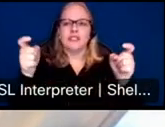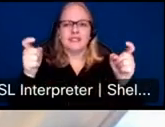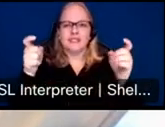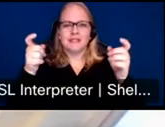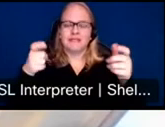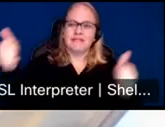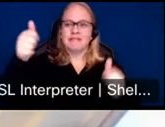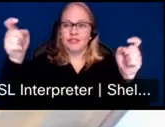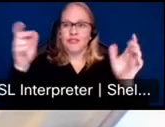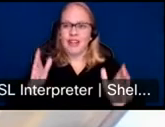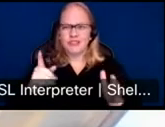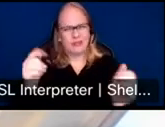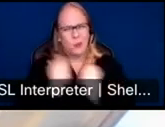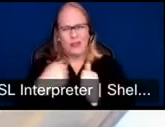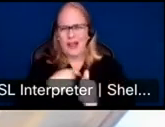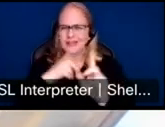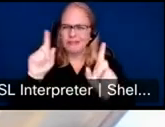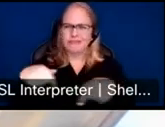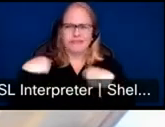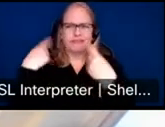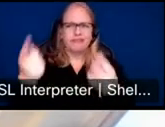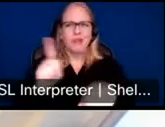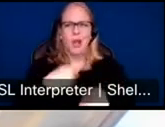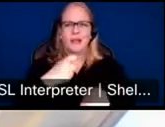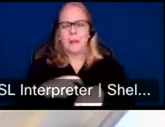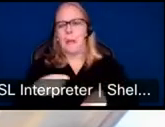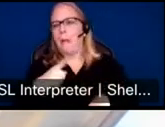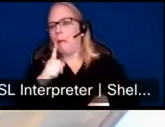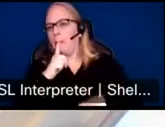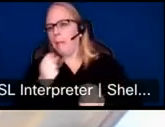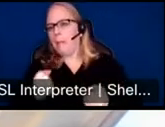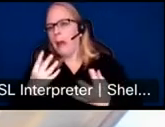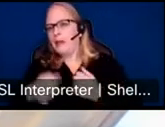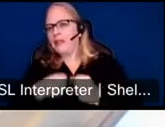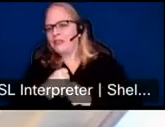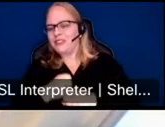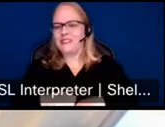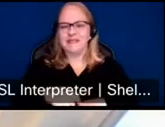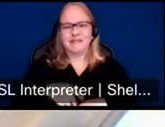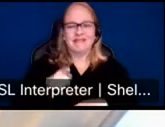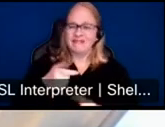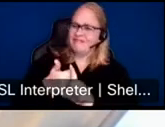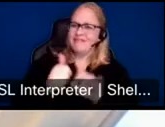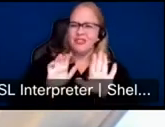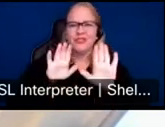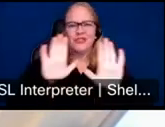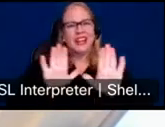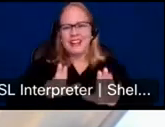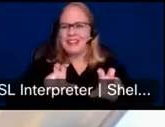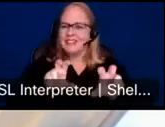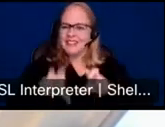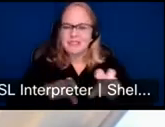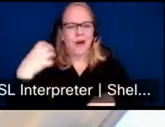give, I won't share how long, but she's one of our great investment officers here who has worked on some of the most